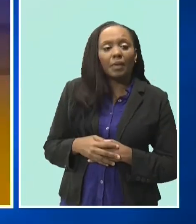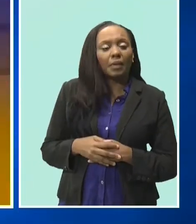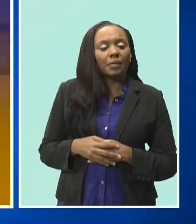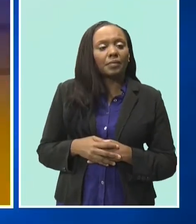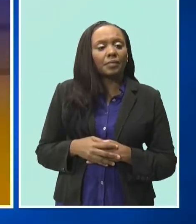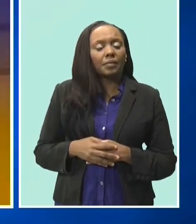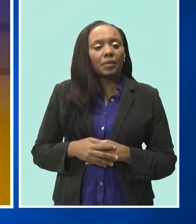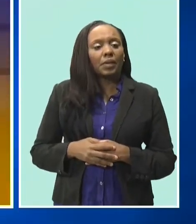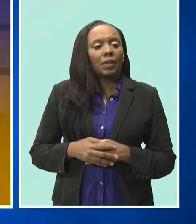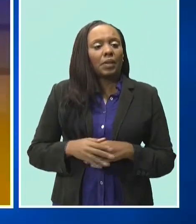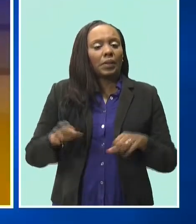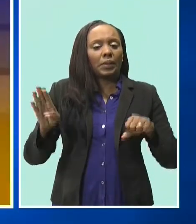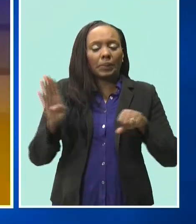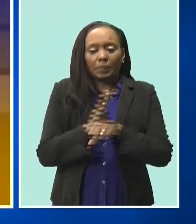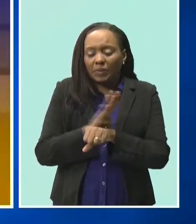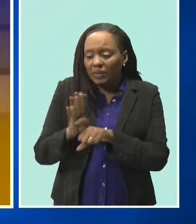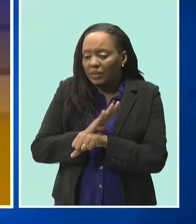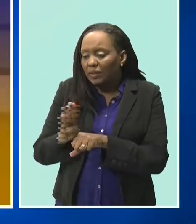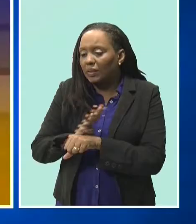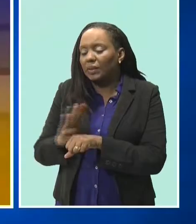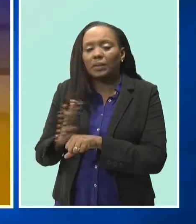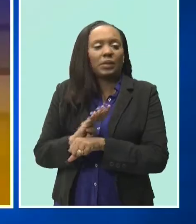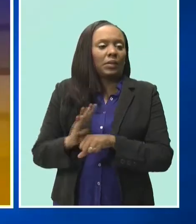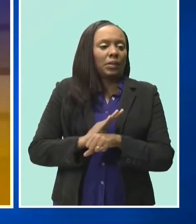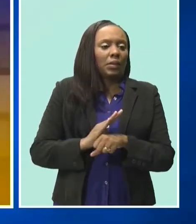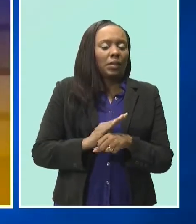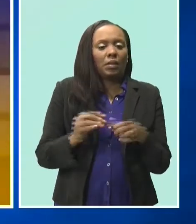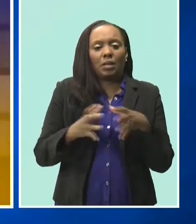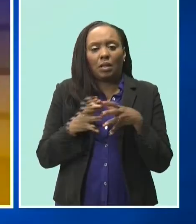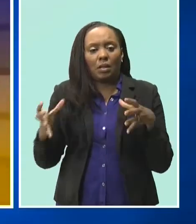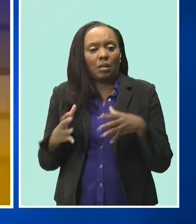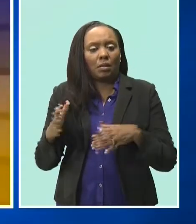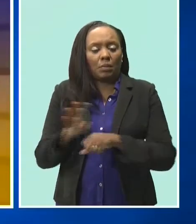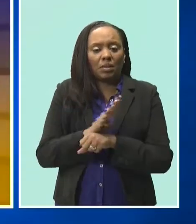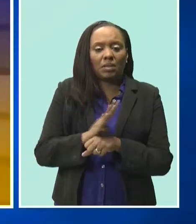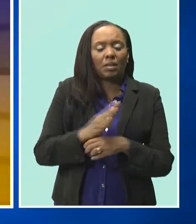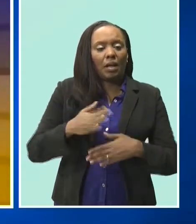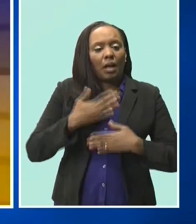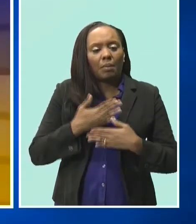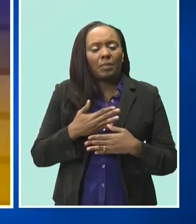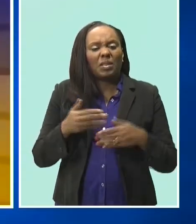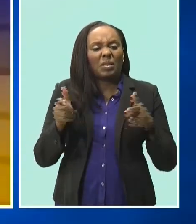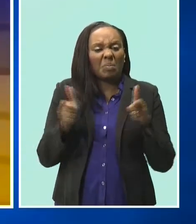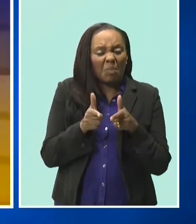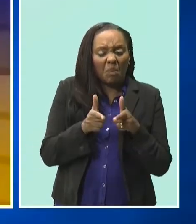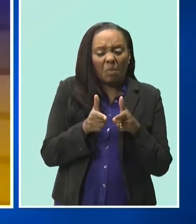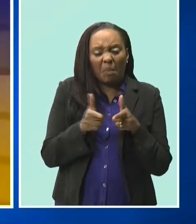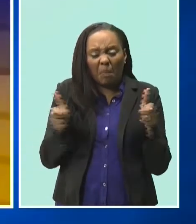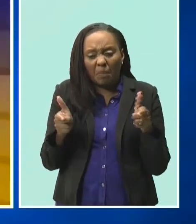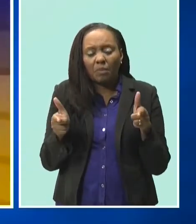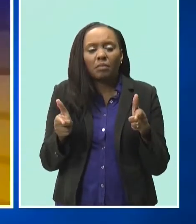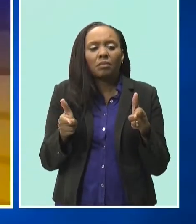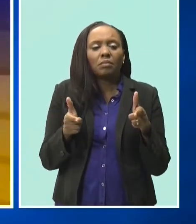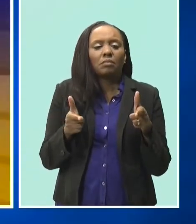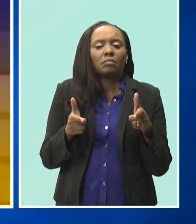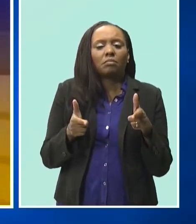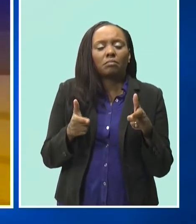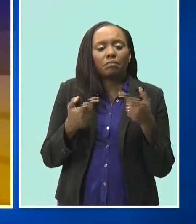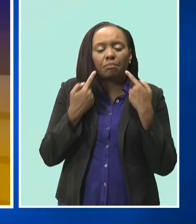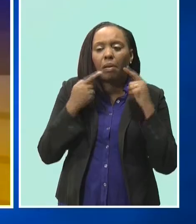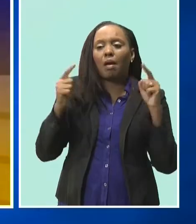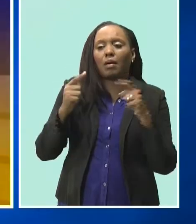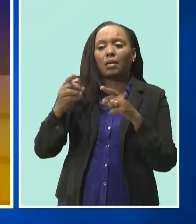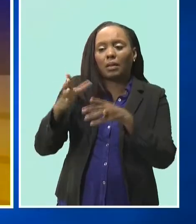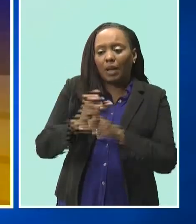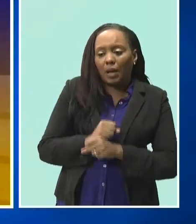businesses, the employers are quite happy, the businesses are quite happy, large and small, to get their refunds of VAT, the old